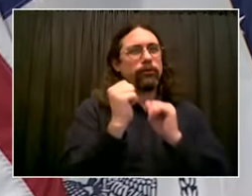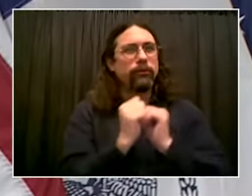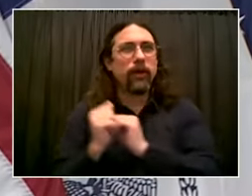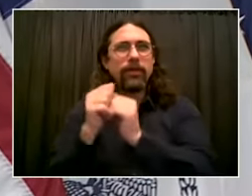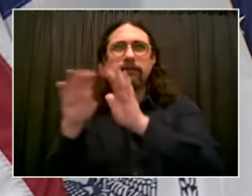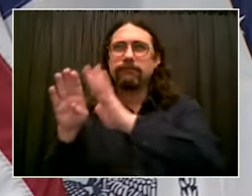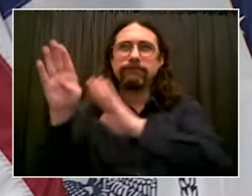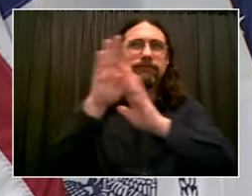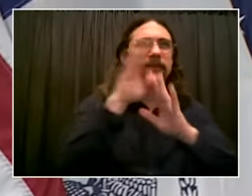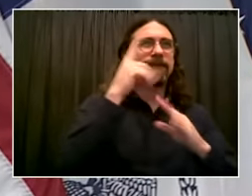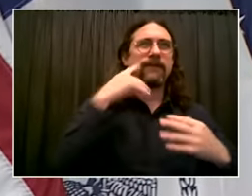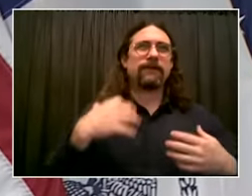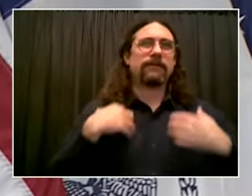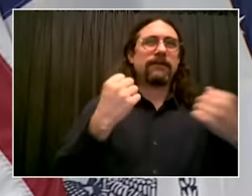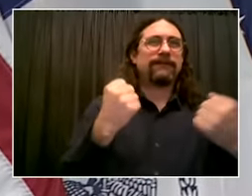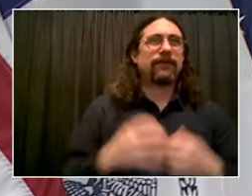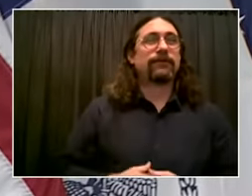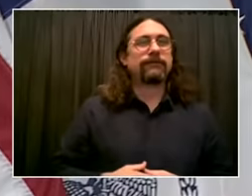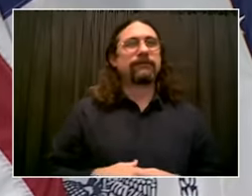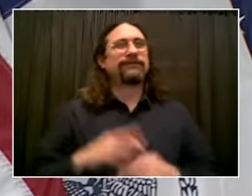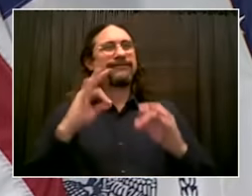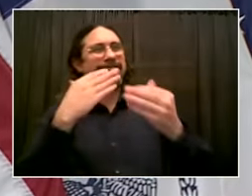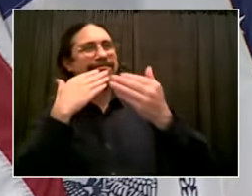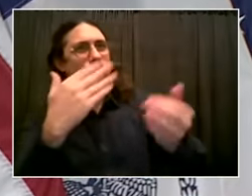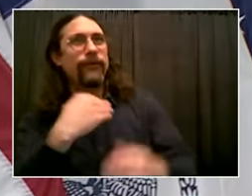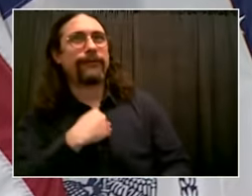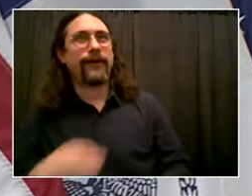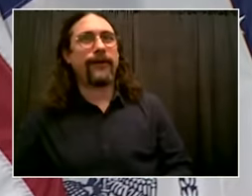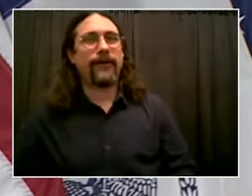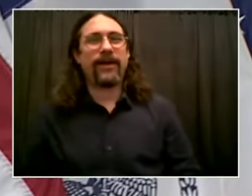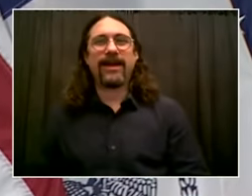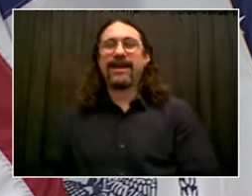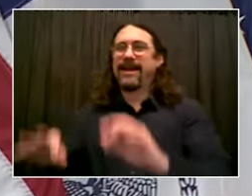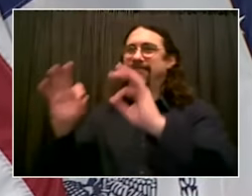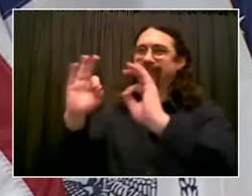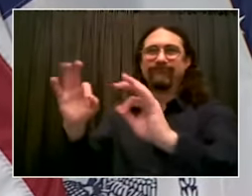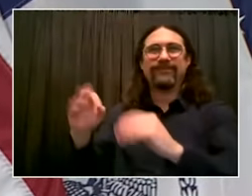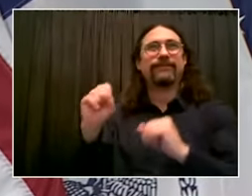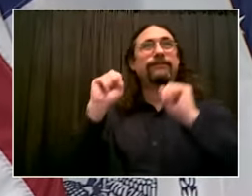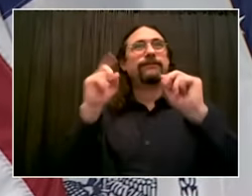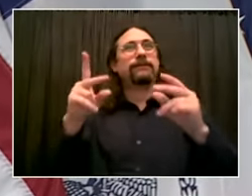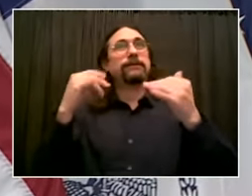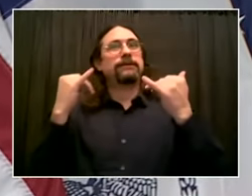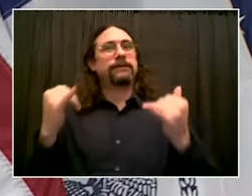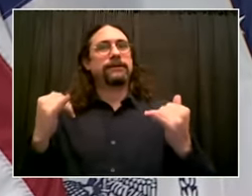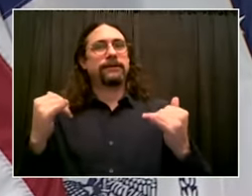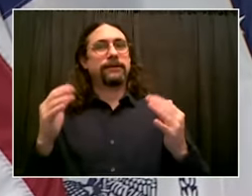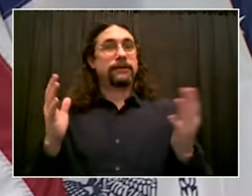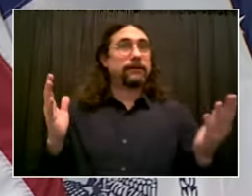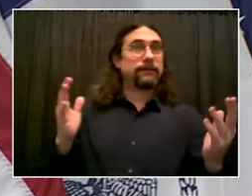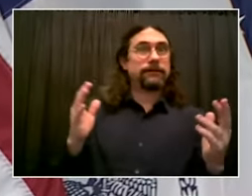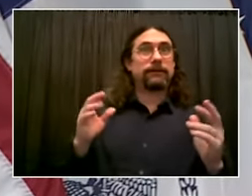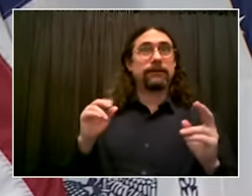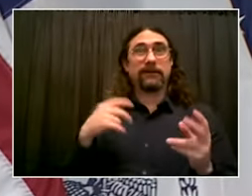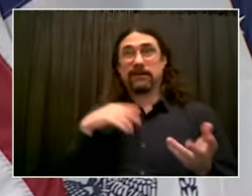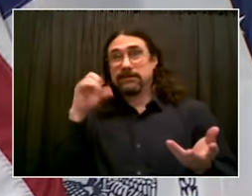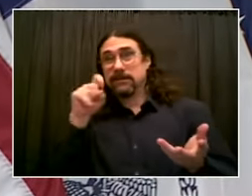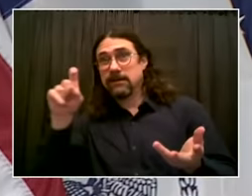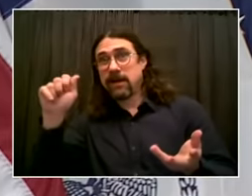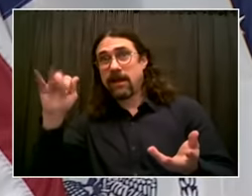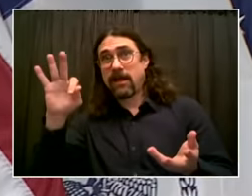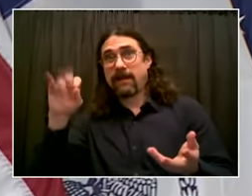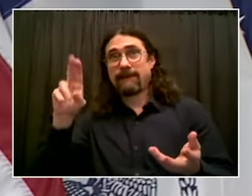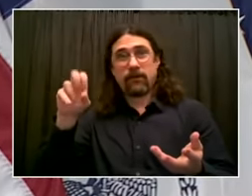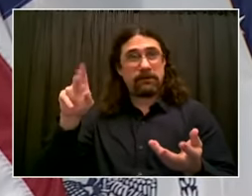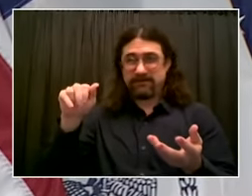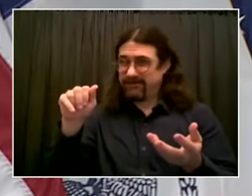Okay. We're going to Senator Parker now. Okay. We're going to go ahead. I guess we still don't have a FUA, but I want to talk about someone who has been leading